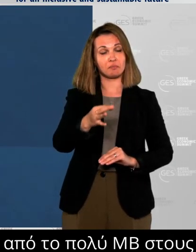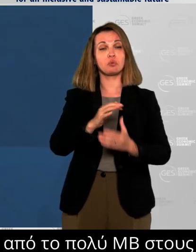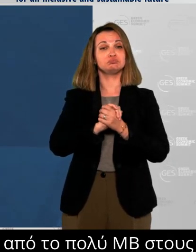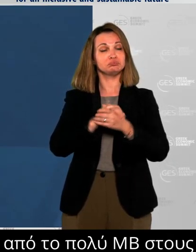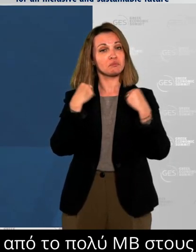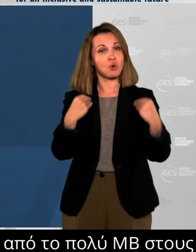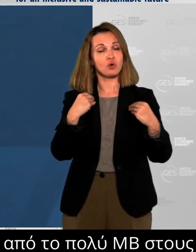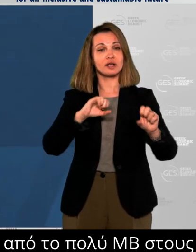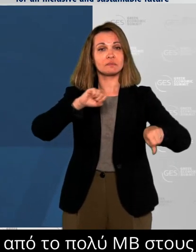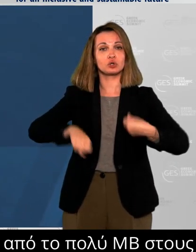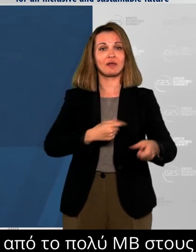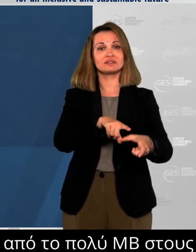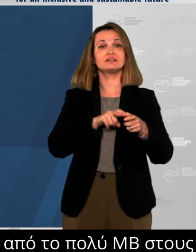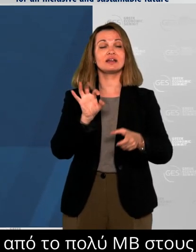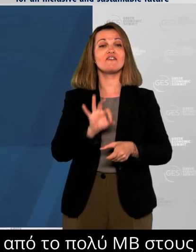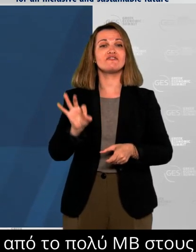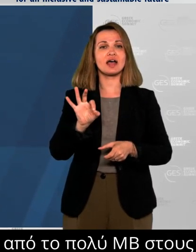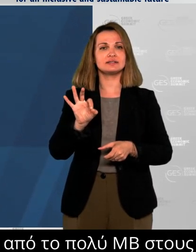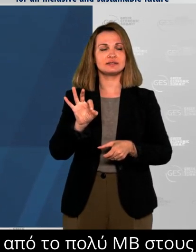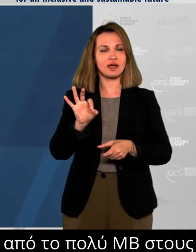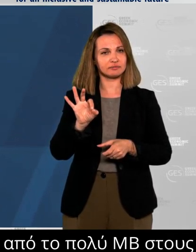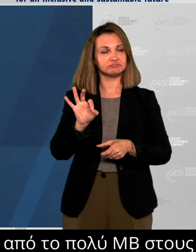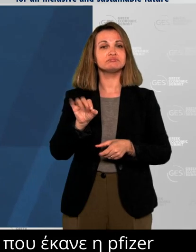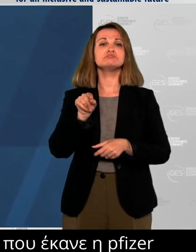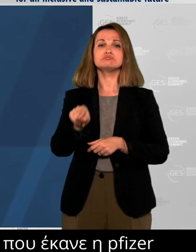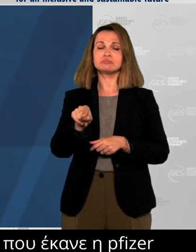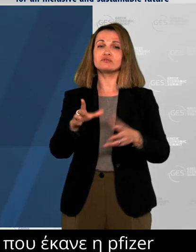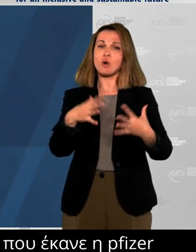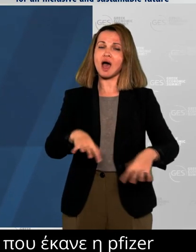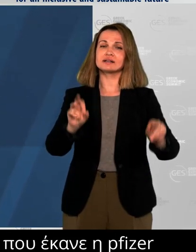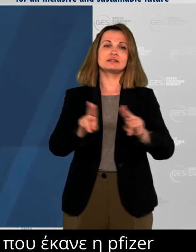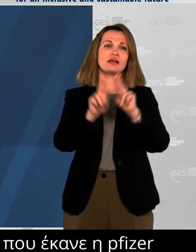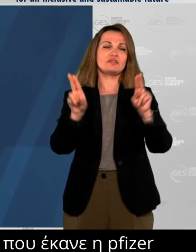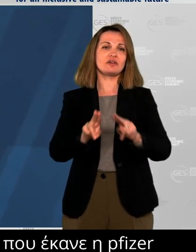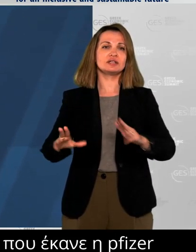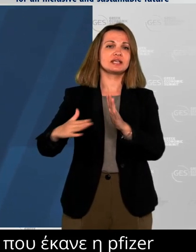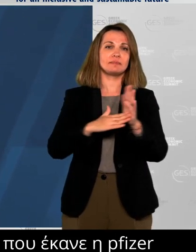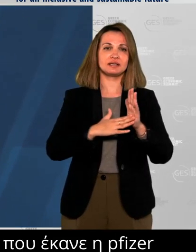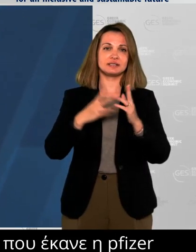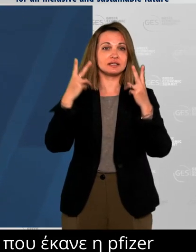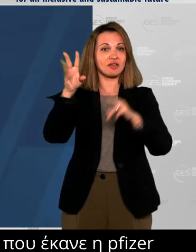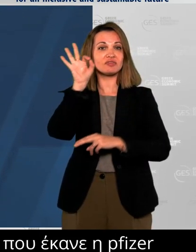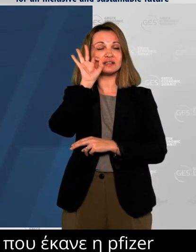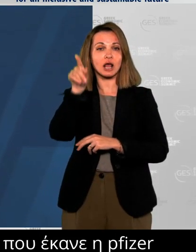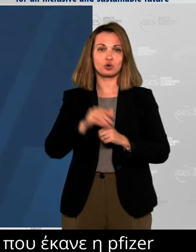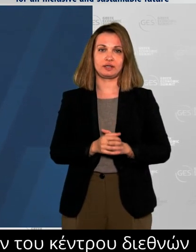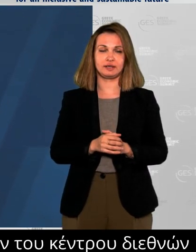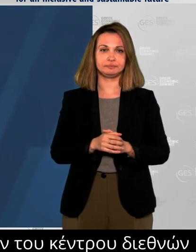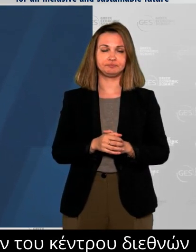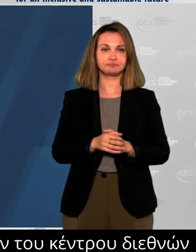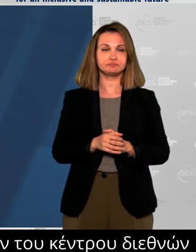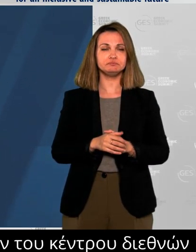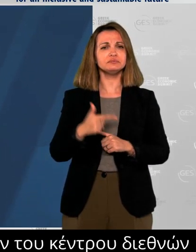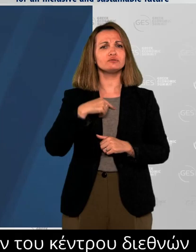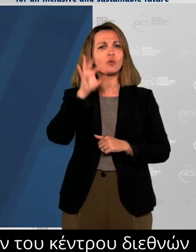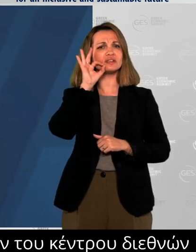for digital innovation and business operations and services. Thessaloniki continues to earn its reputation